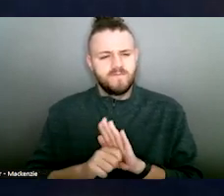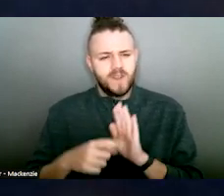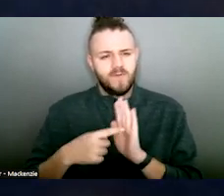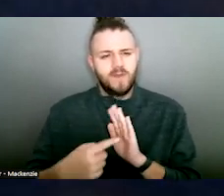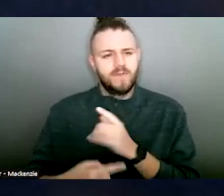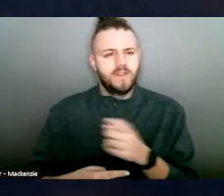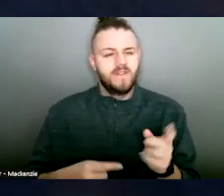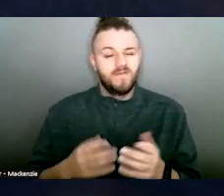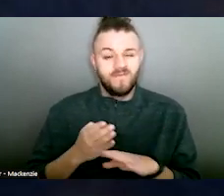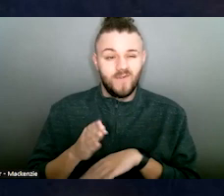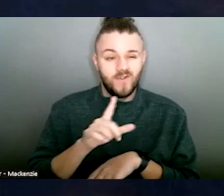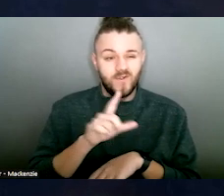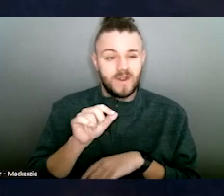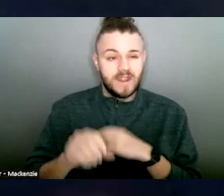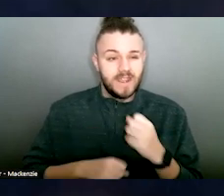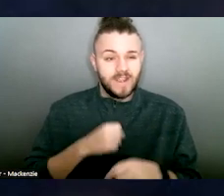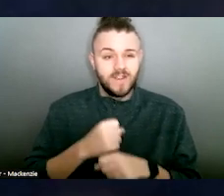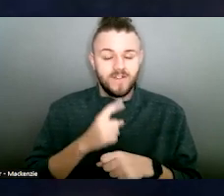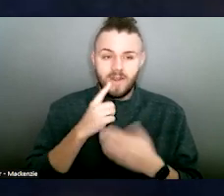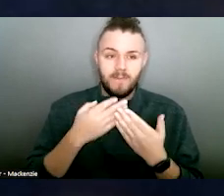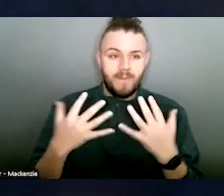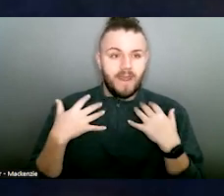20 years in public health policy,